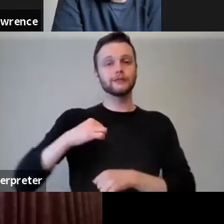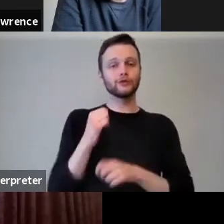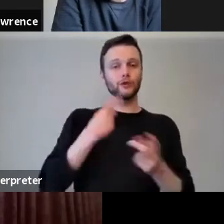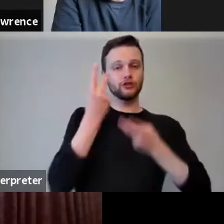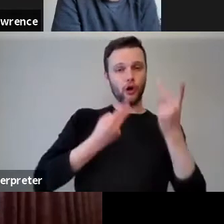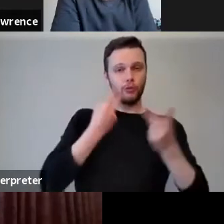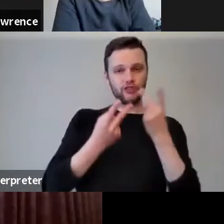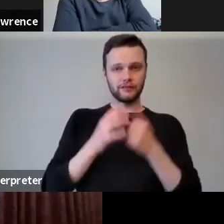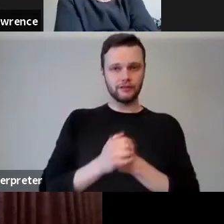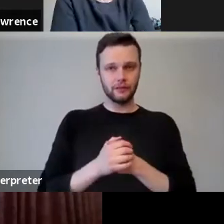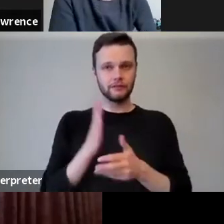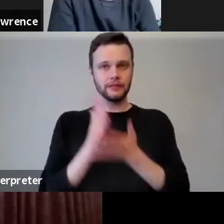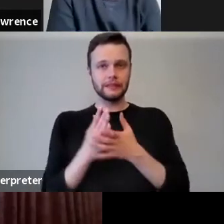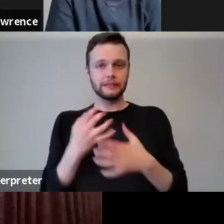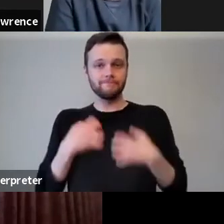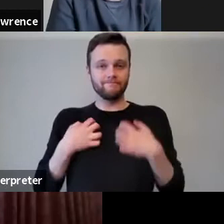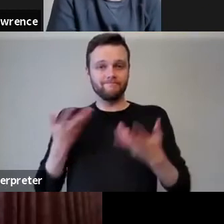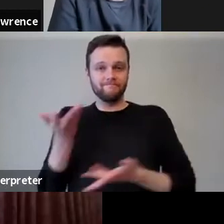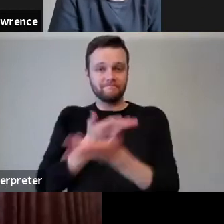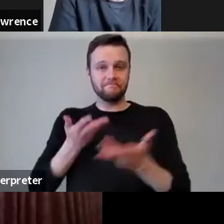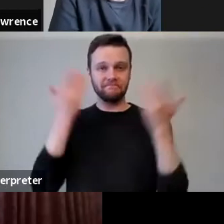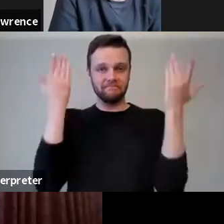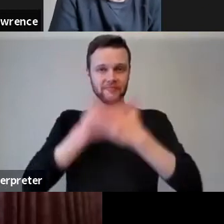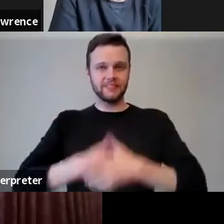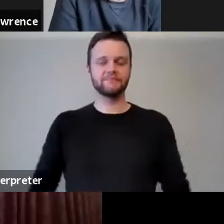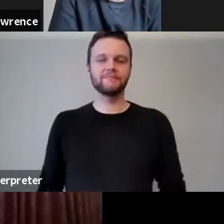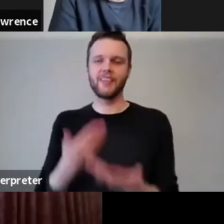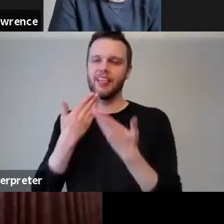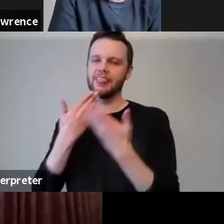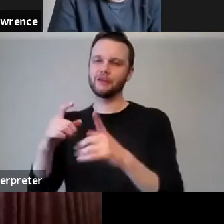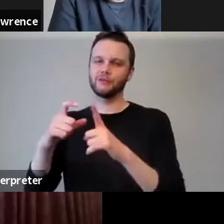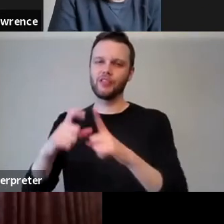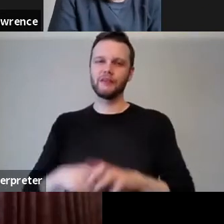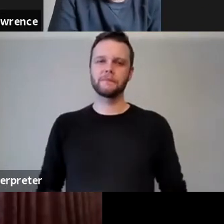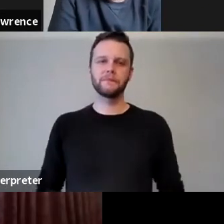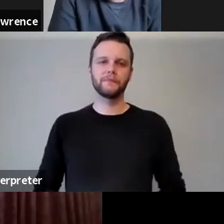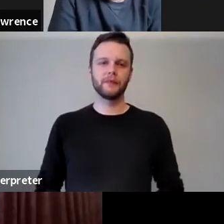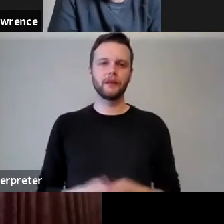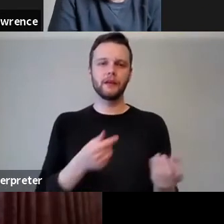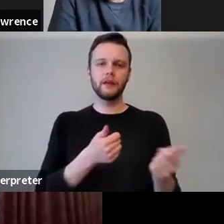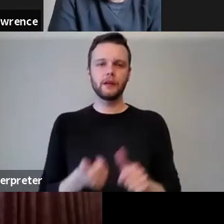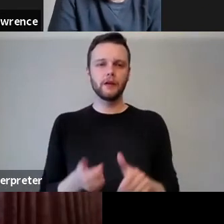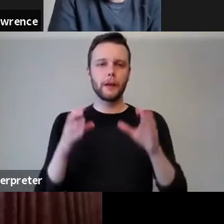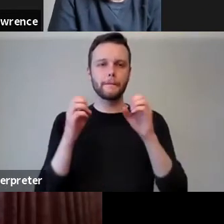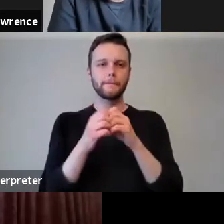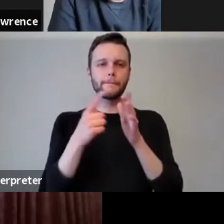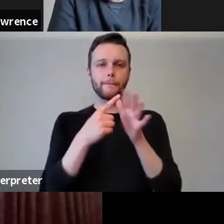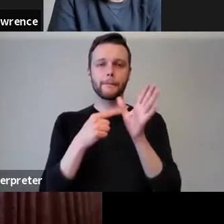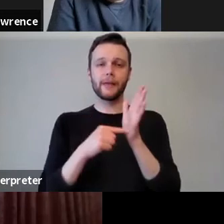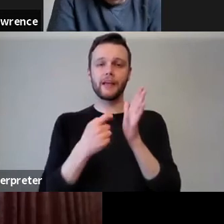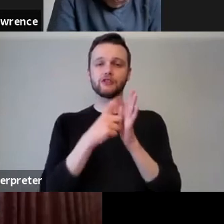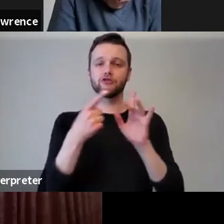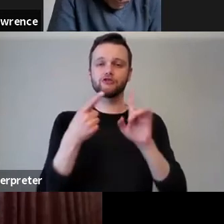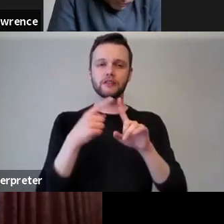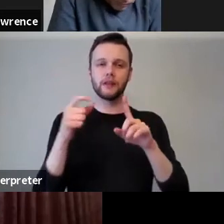much forward to the discussion tonight. Thank you Dorothy. And moving on to Beatrice Pembroke. Beatrice, I